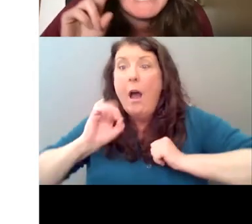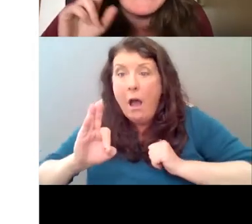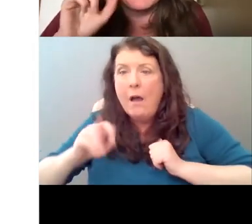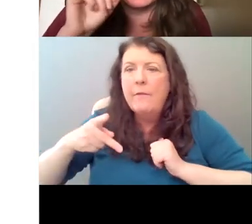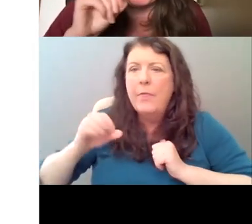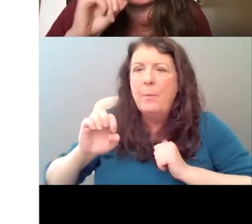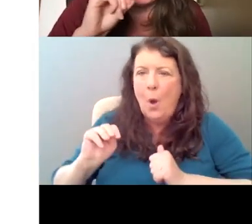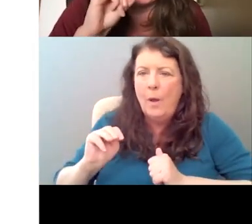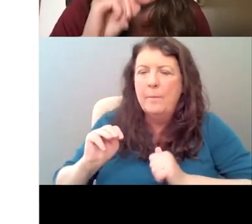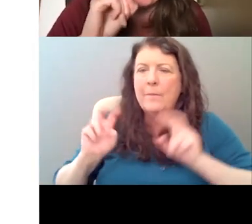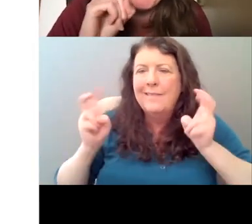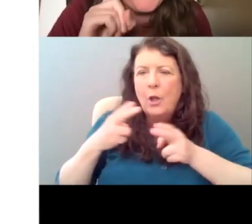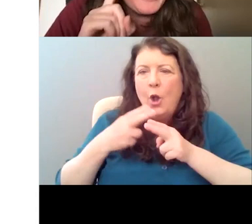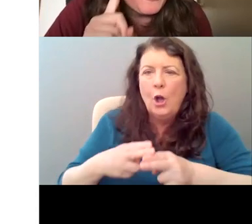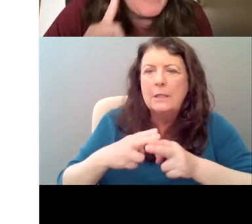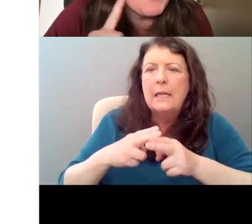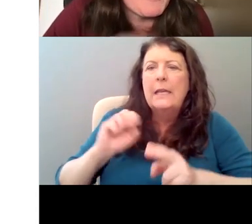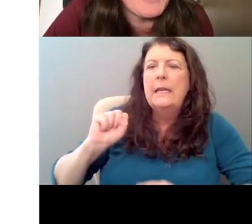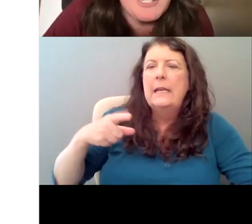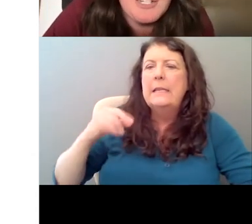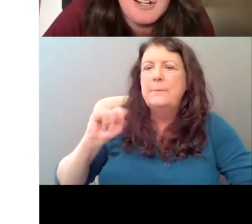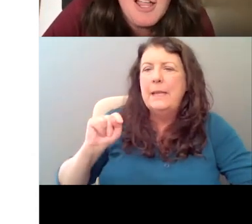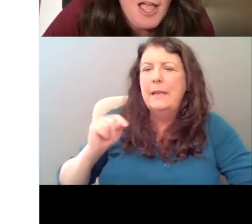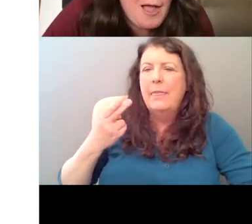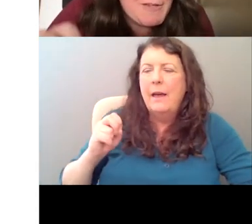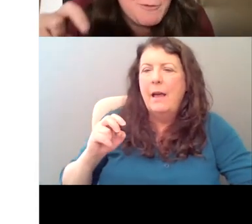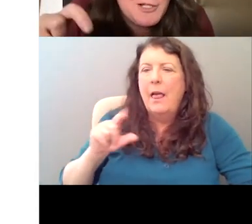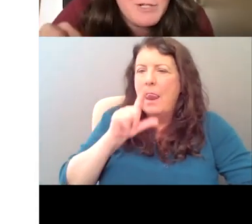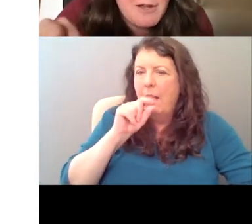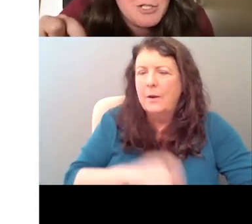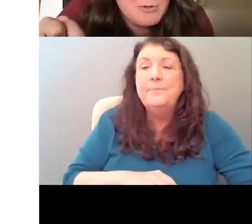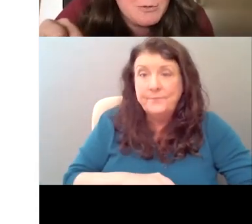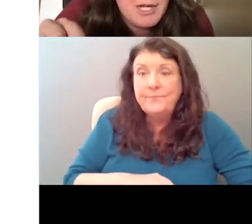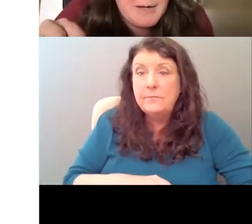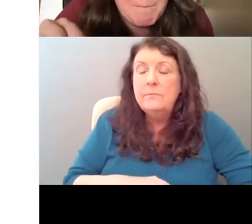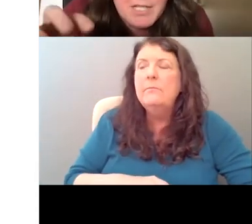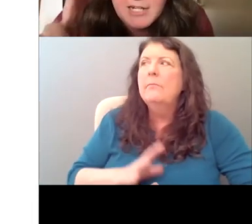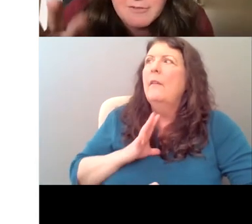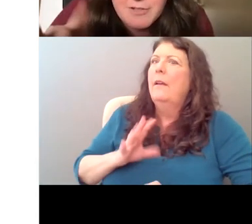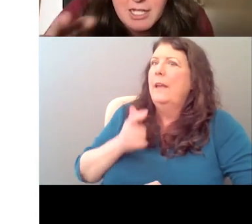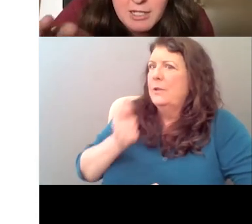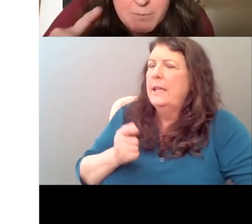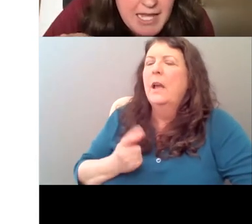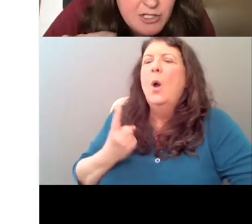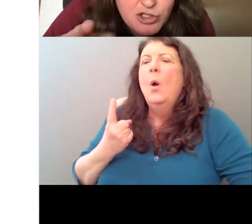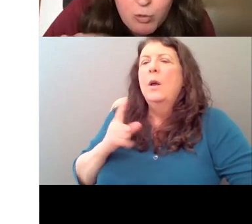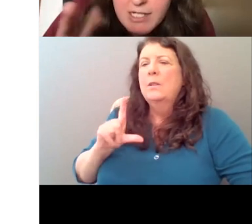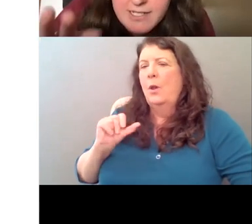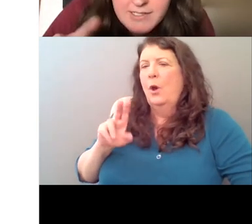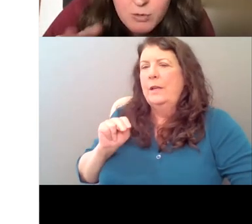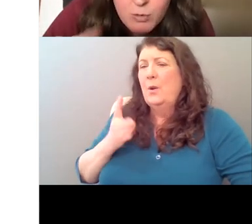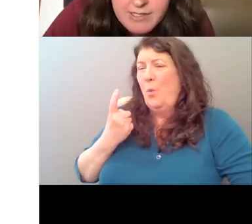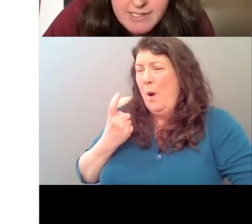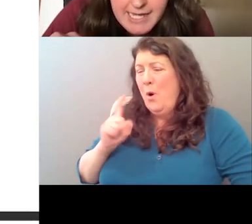more minutes, just like one, one final wrap up question here. Um, if we go down to, um, kind of, uh, page